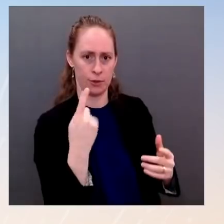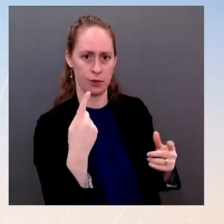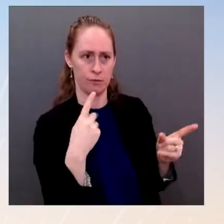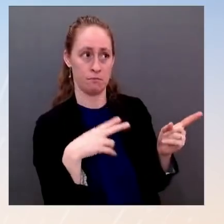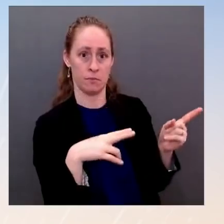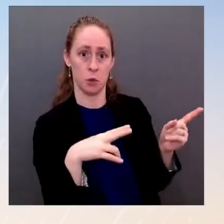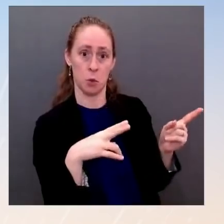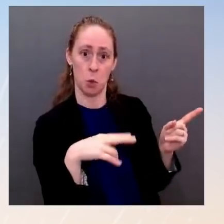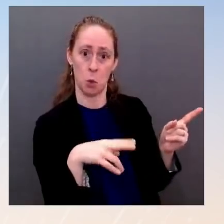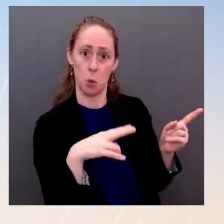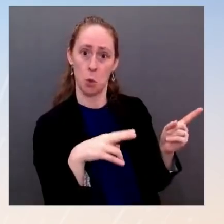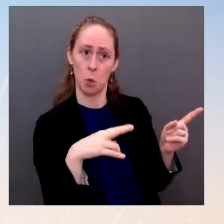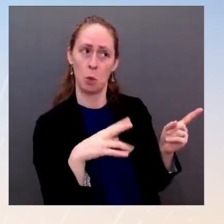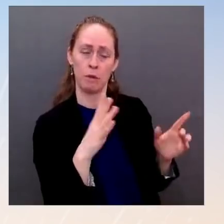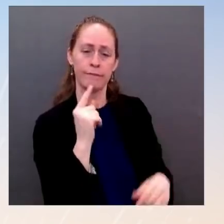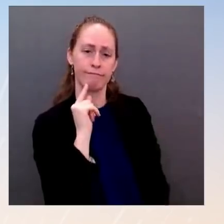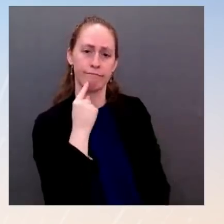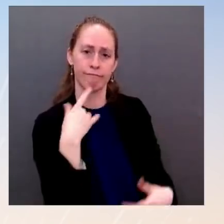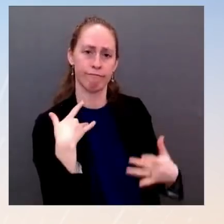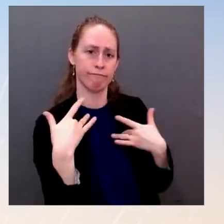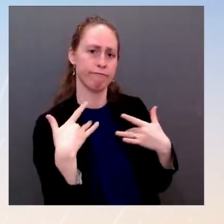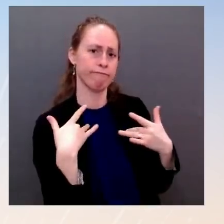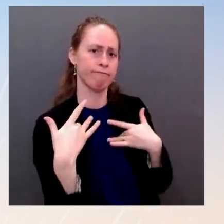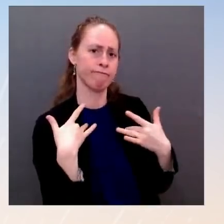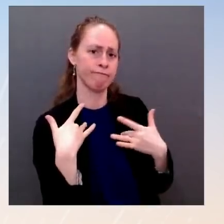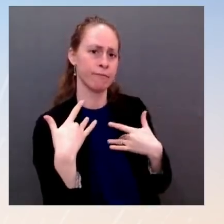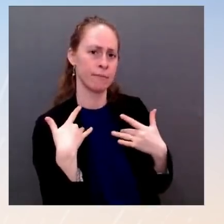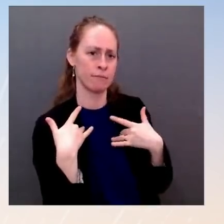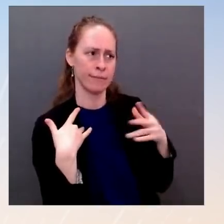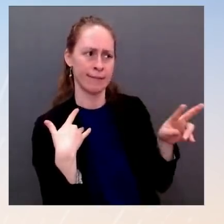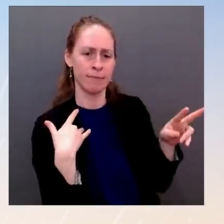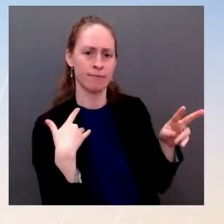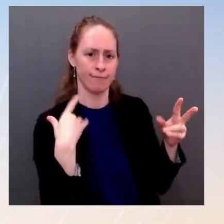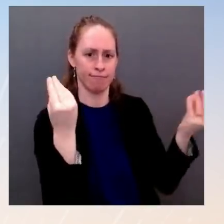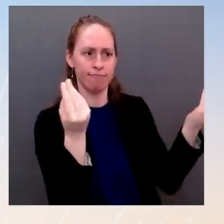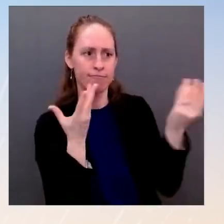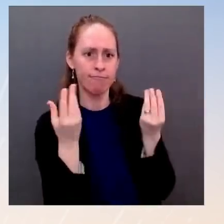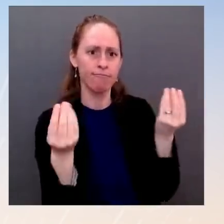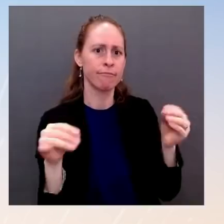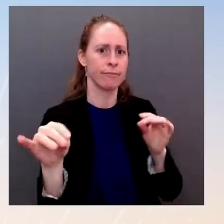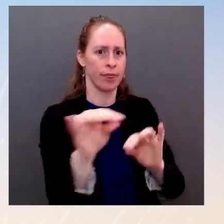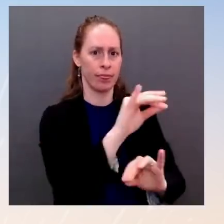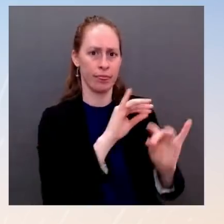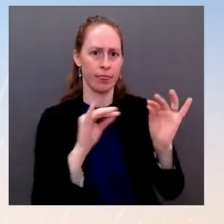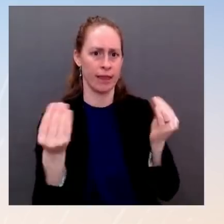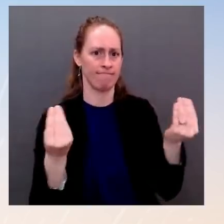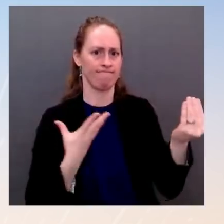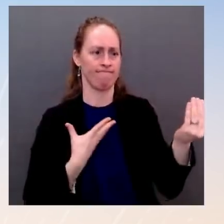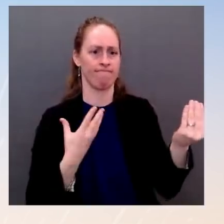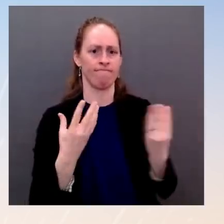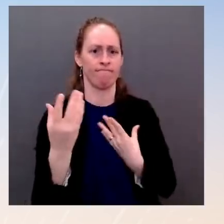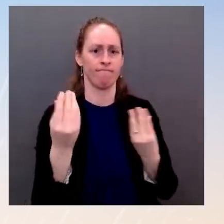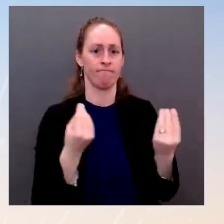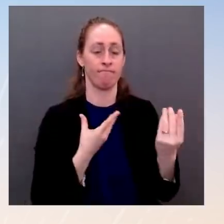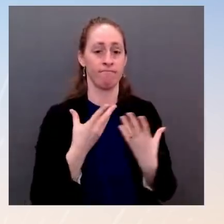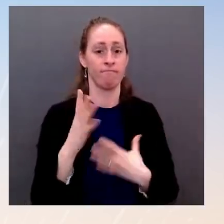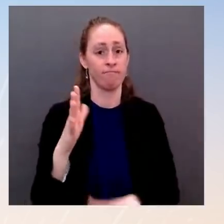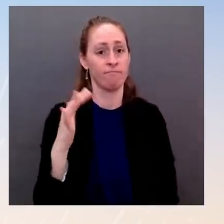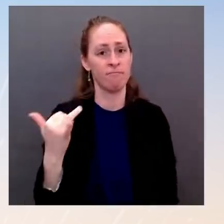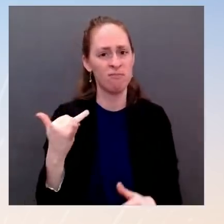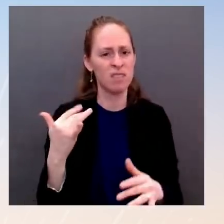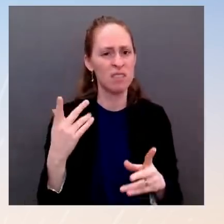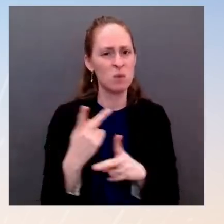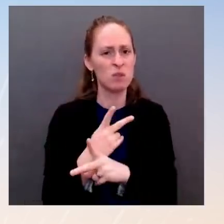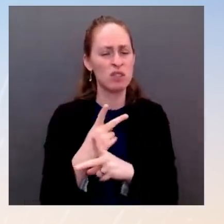picked up, that we are sending this clear message. And it remains a message that we have now been sending for some time. And it is, yes,